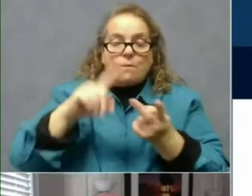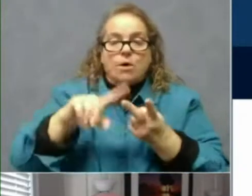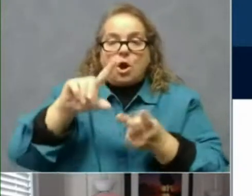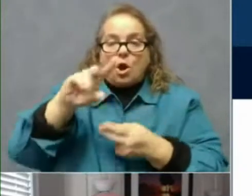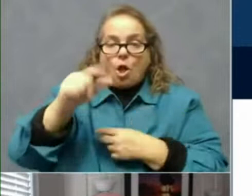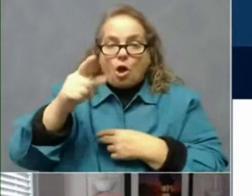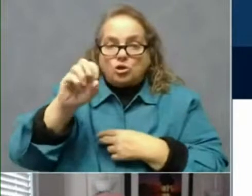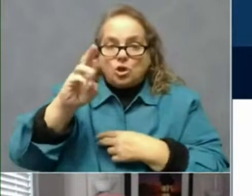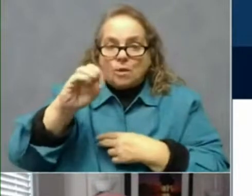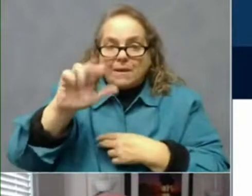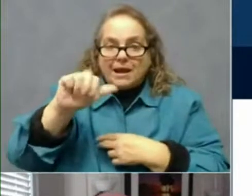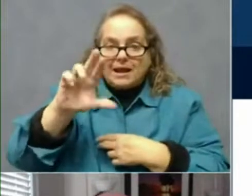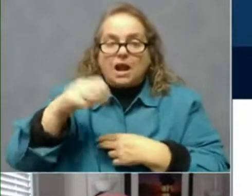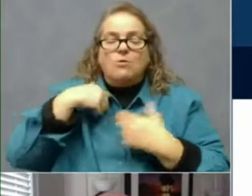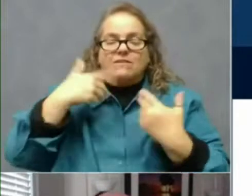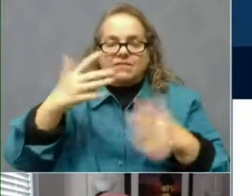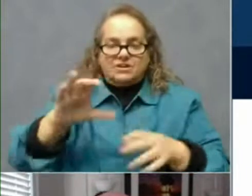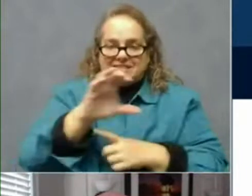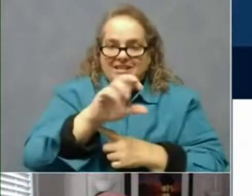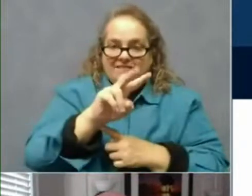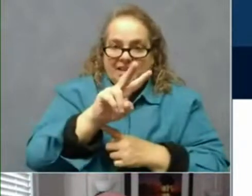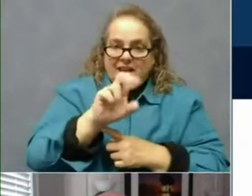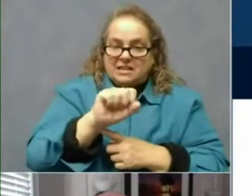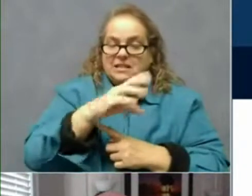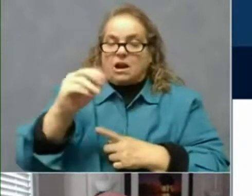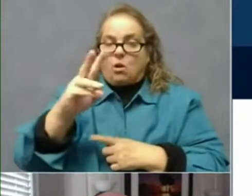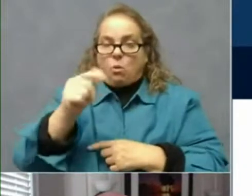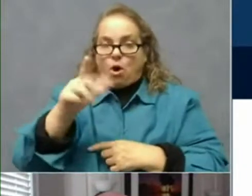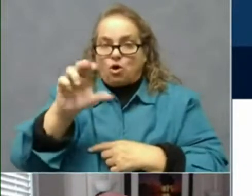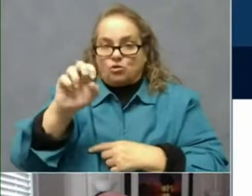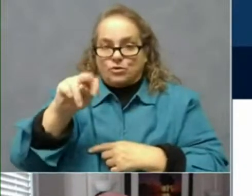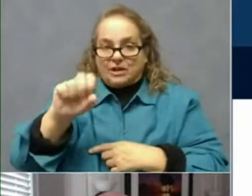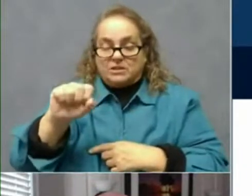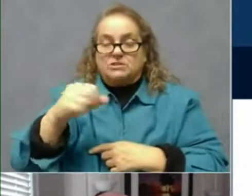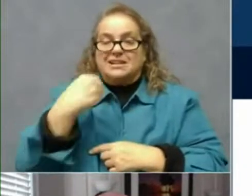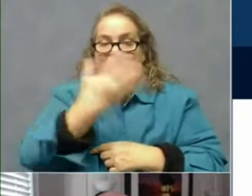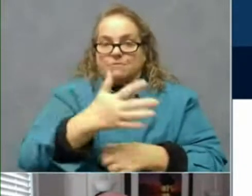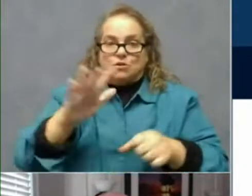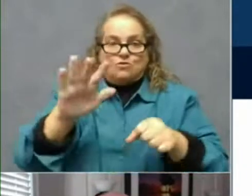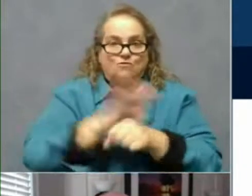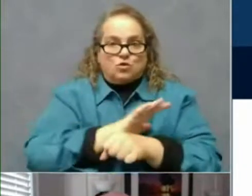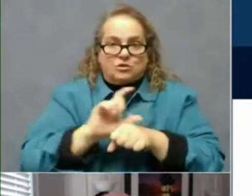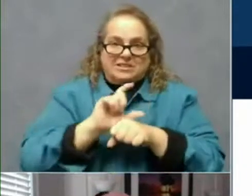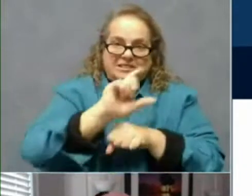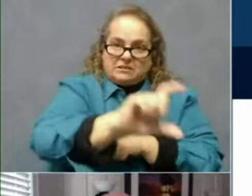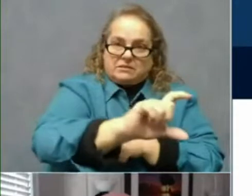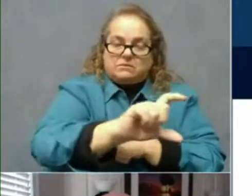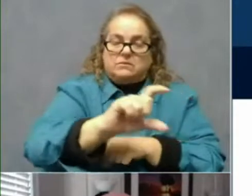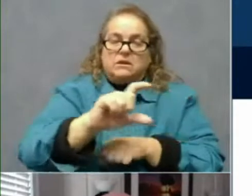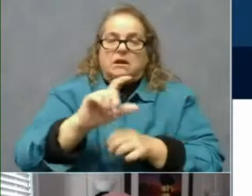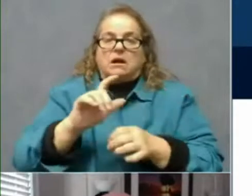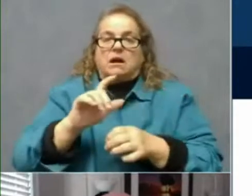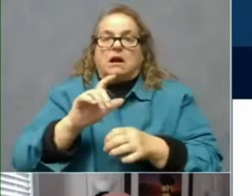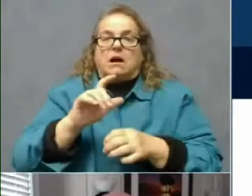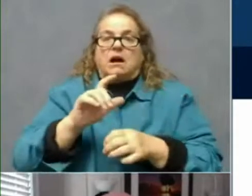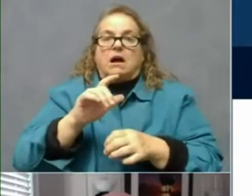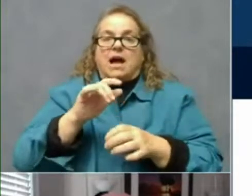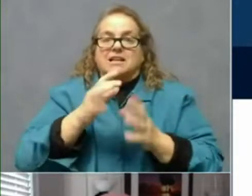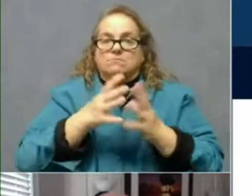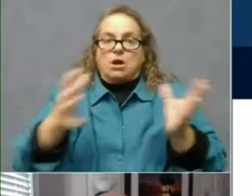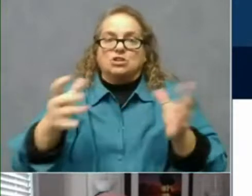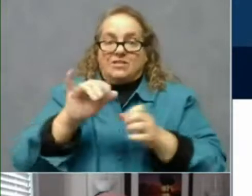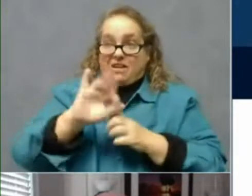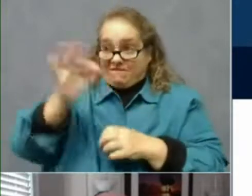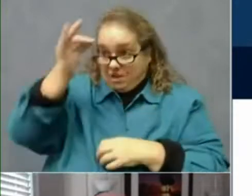and Walgreens fully. And given the full allotment required to activate that as robustly as the federal government provided to